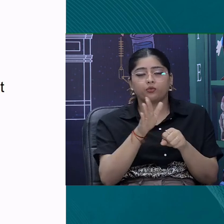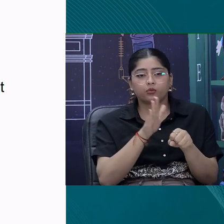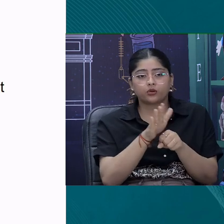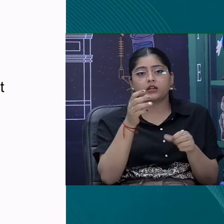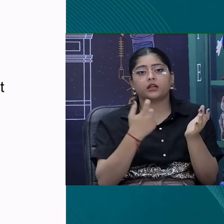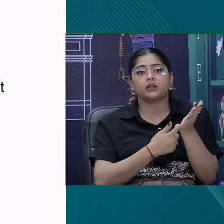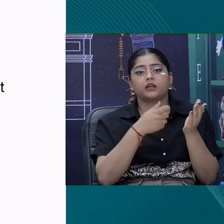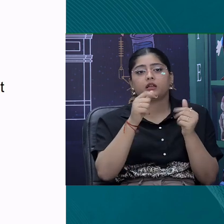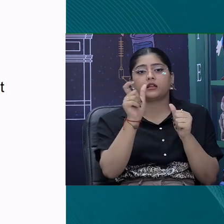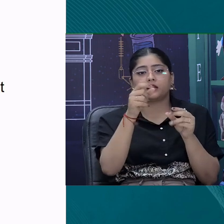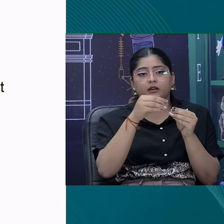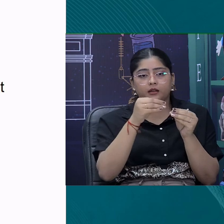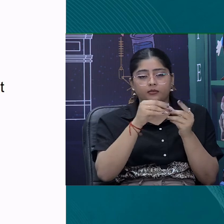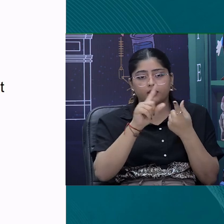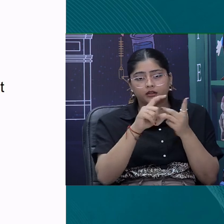cloth.